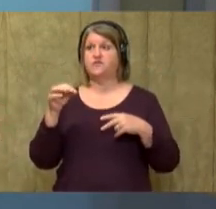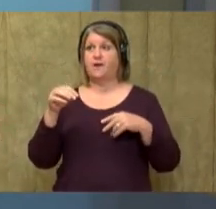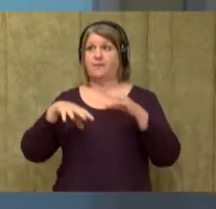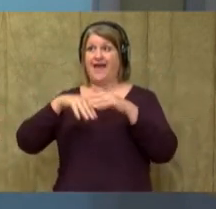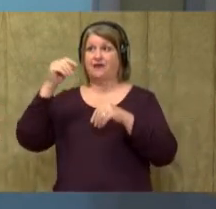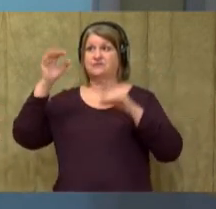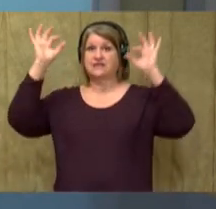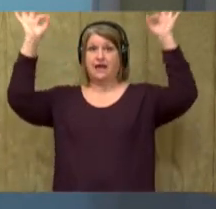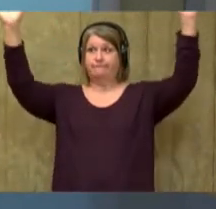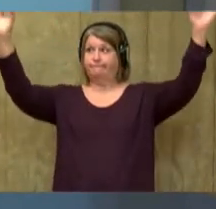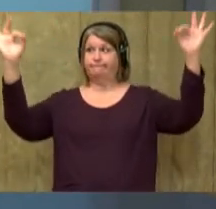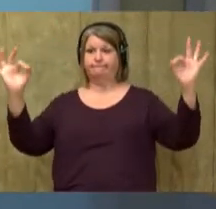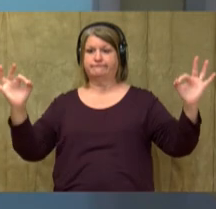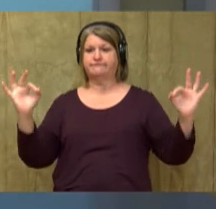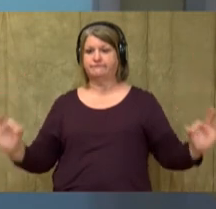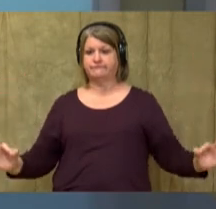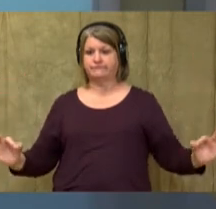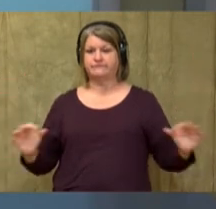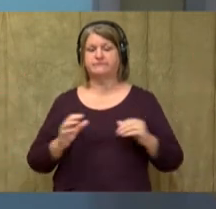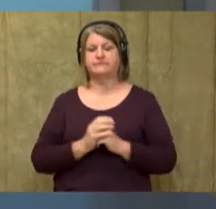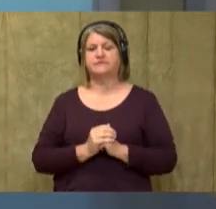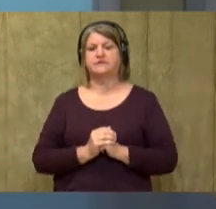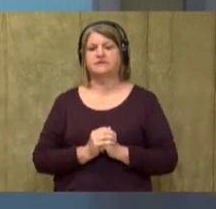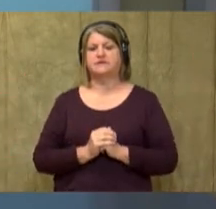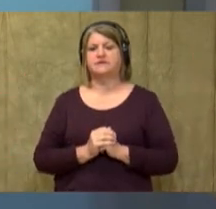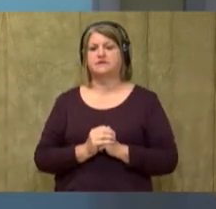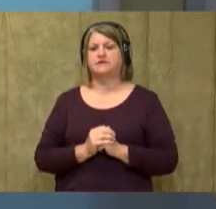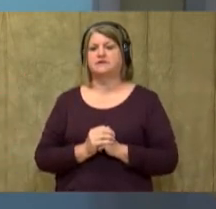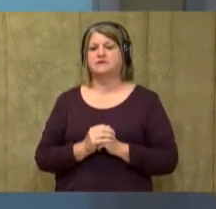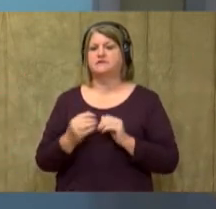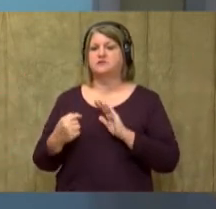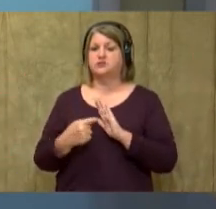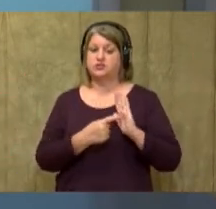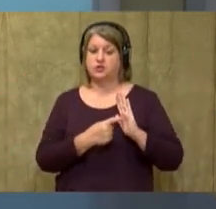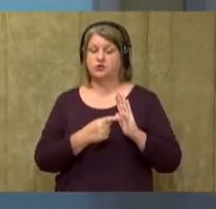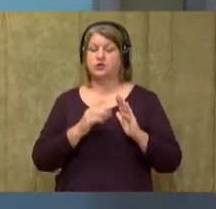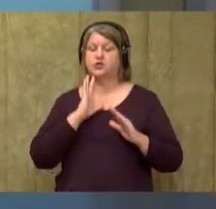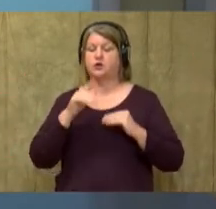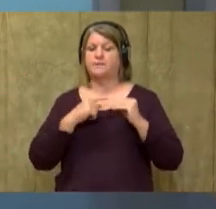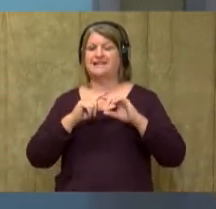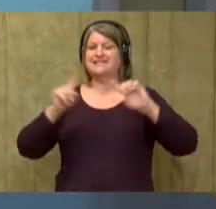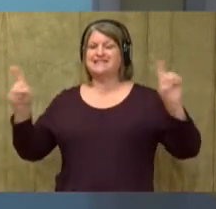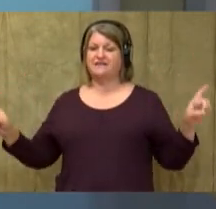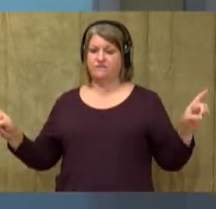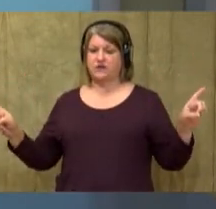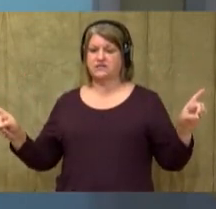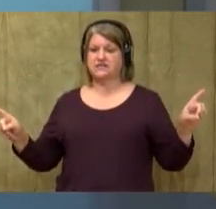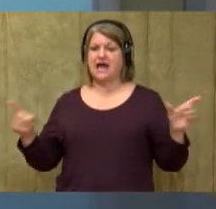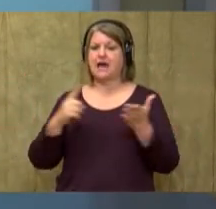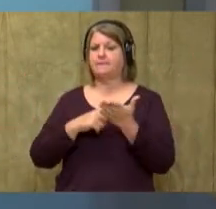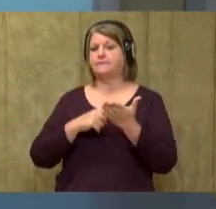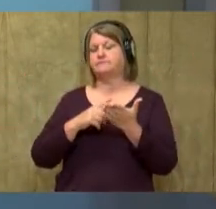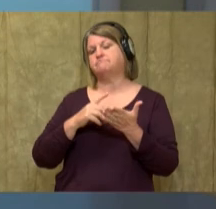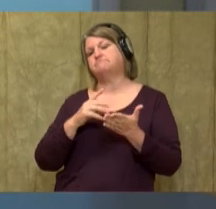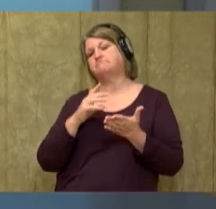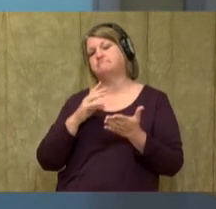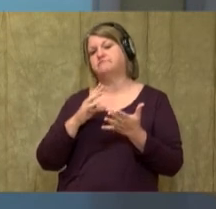word but to show that I'm about to talk about a difference. So, I'm going to talk about what they eat. So,